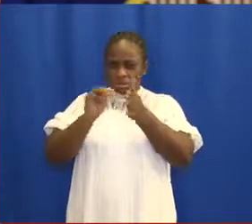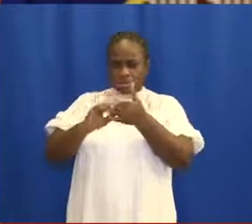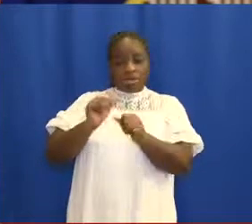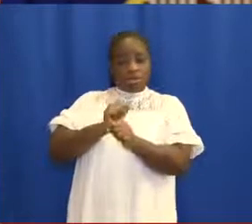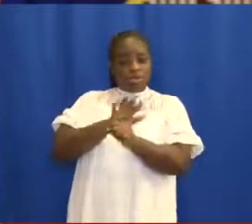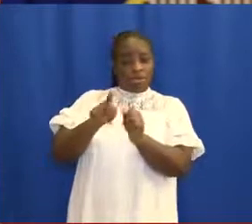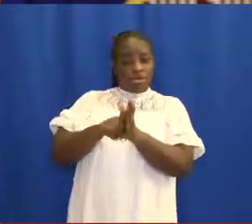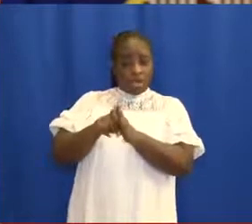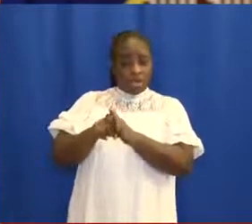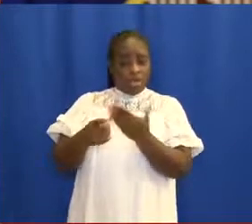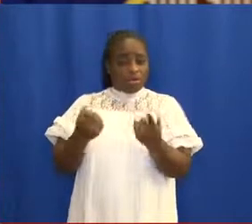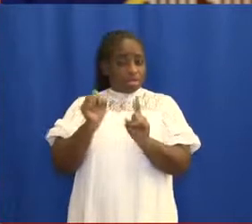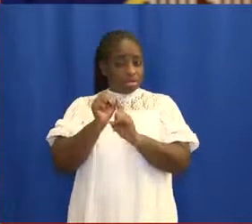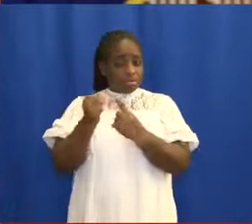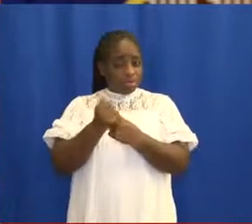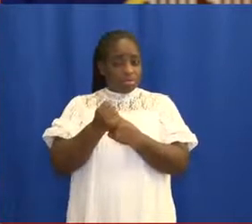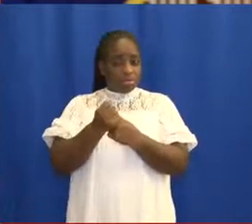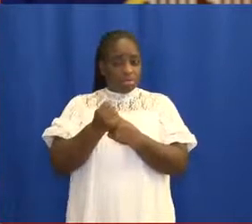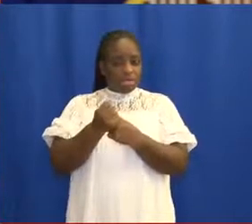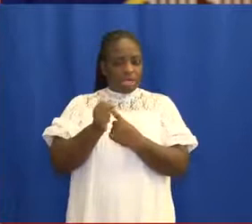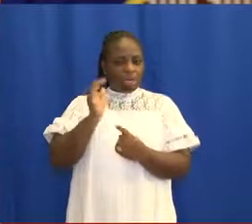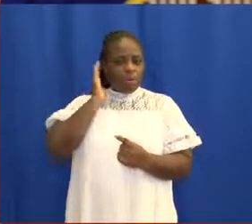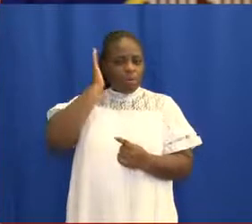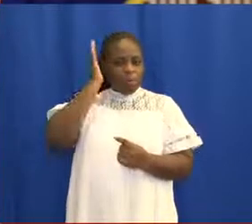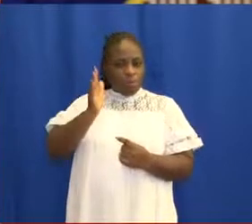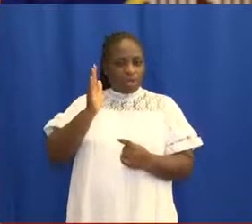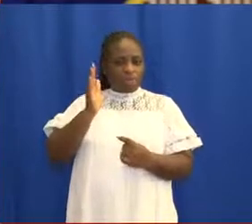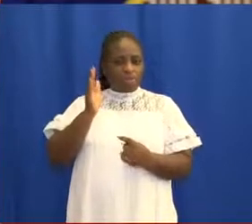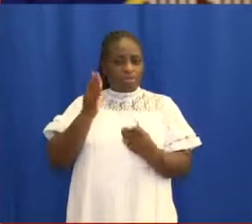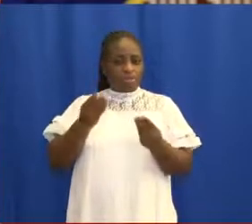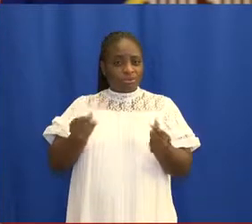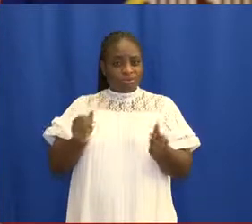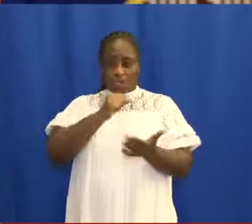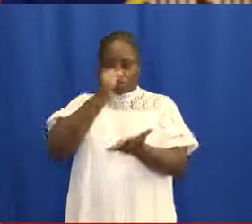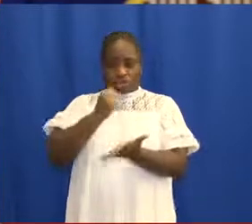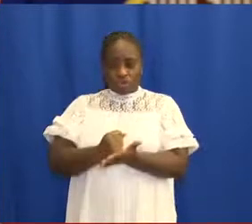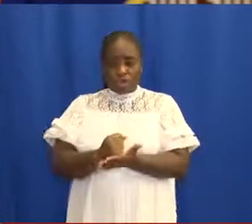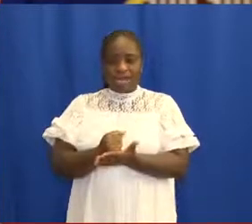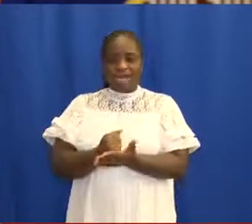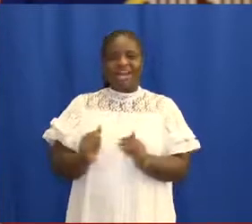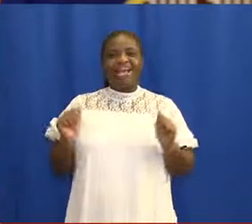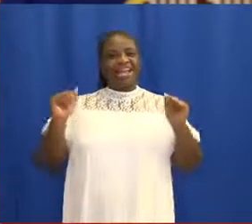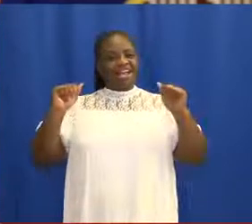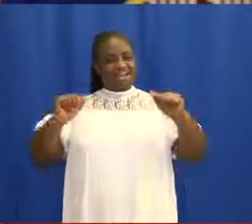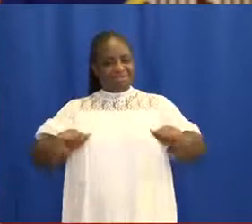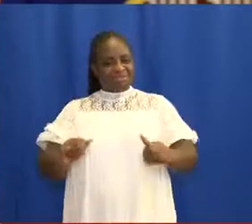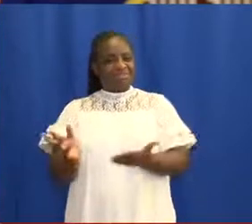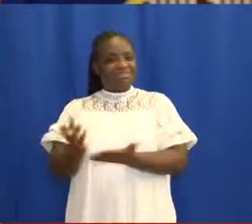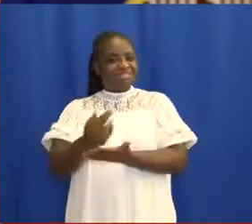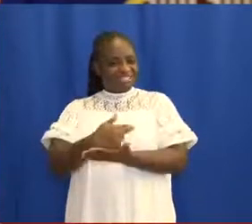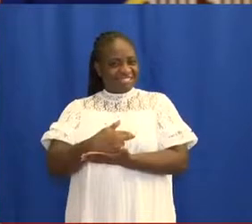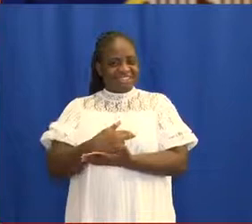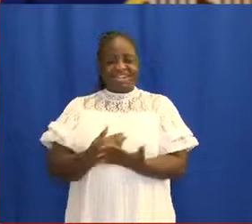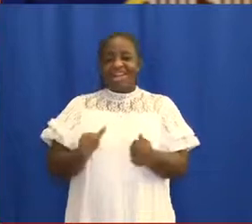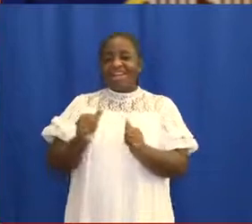our COVID-19 situation and will remain resolved in ensuring that we are able to